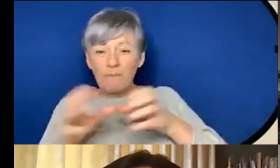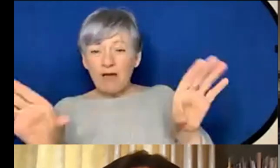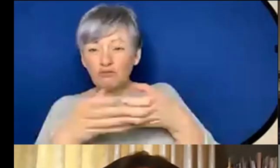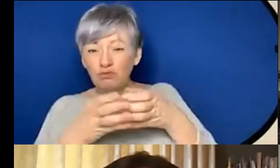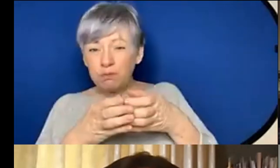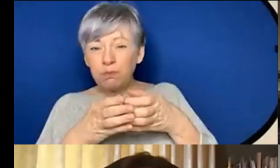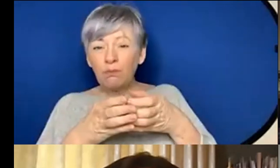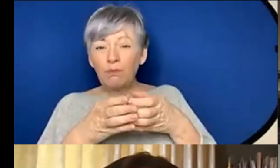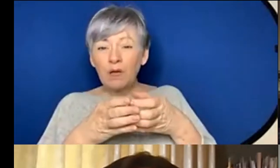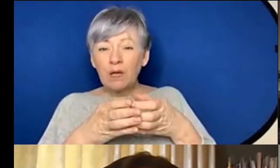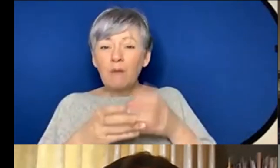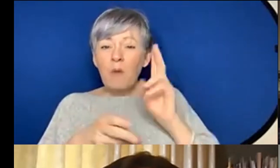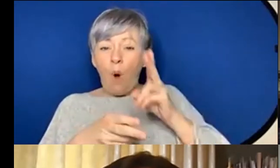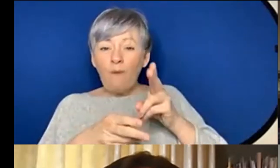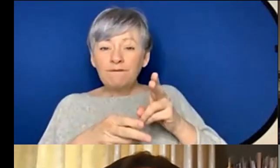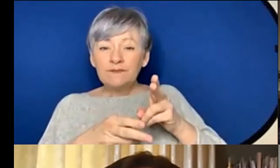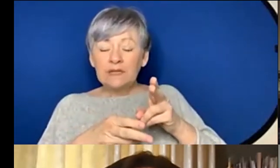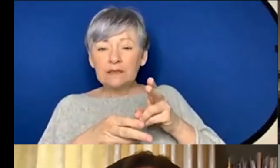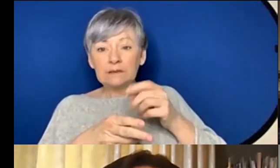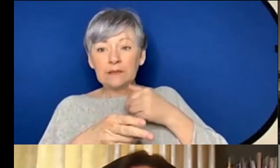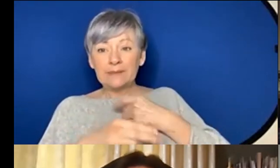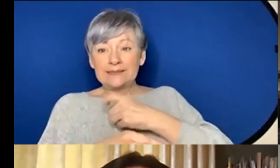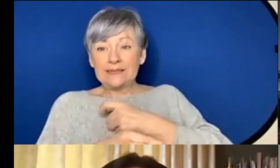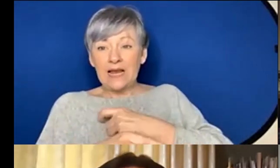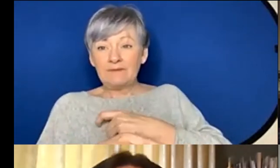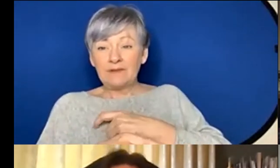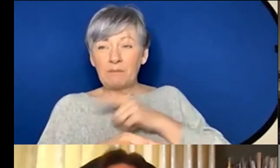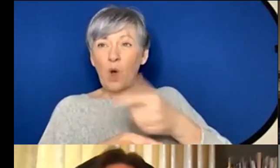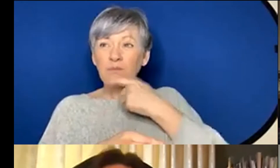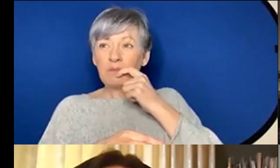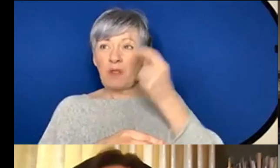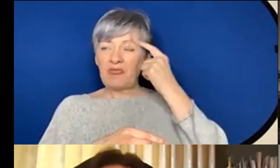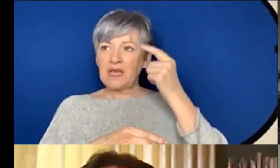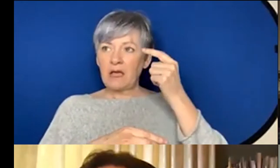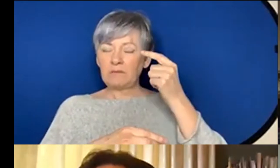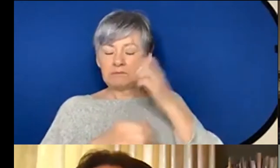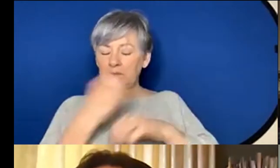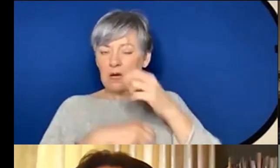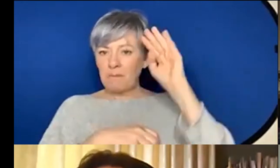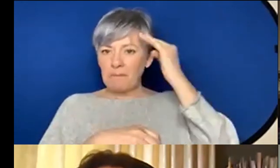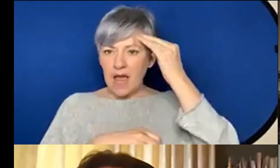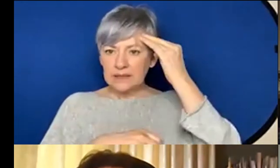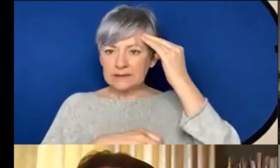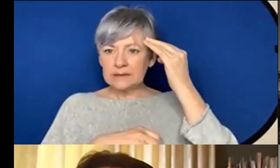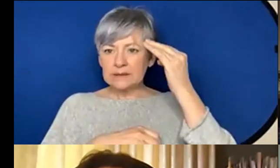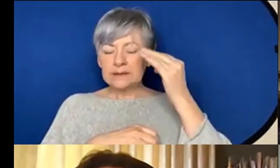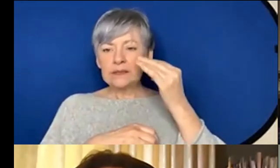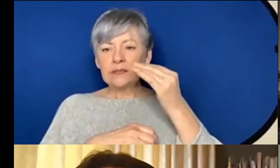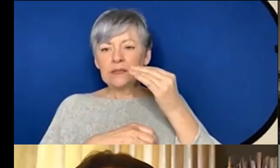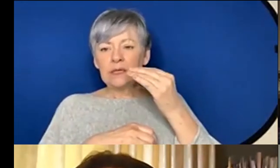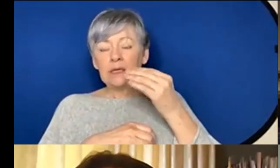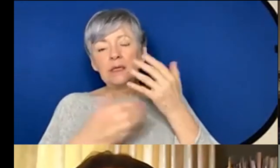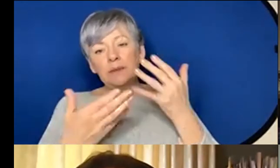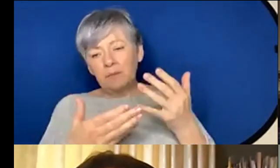a bit nervous about revealing them because people think I've gone mad or something like that and I mean I know I shouldn't